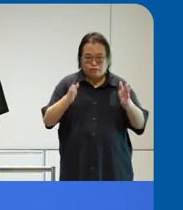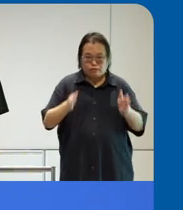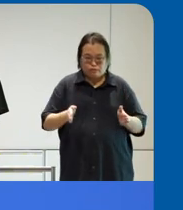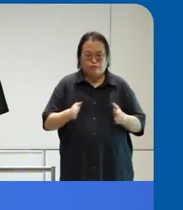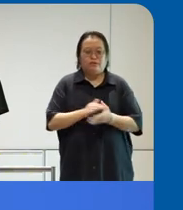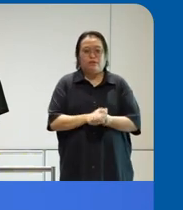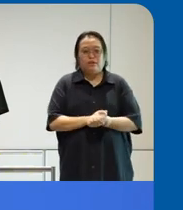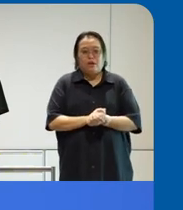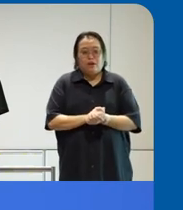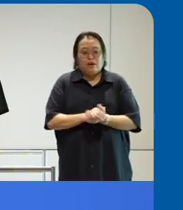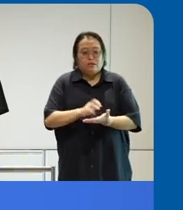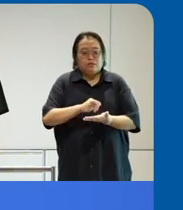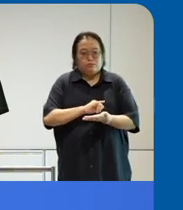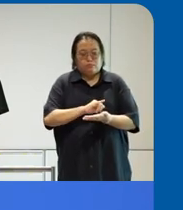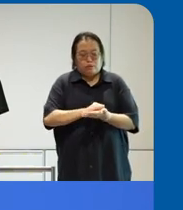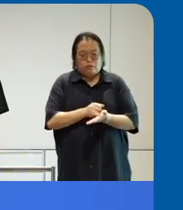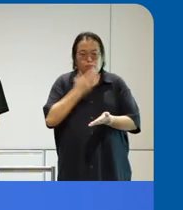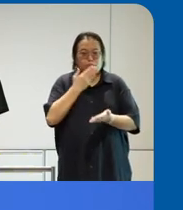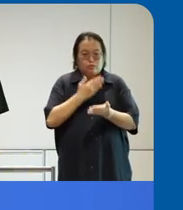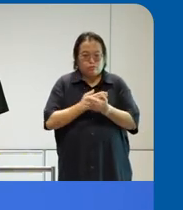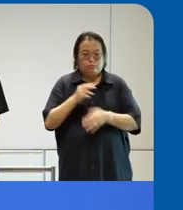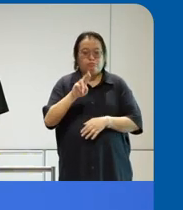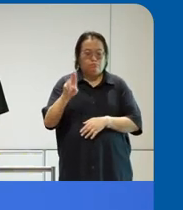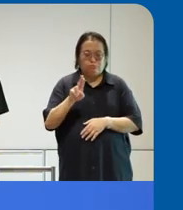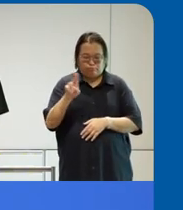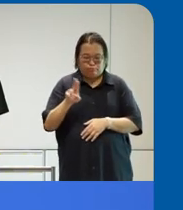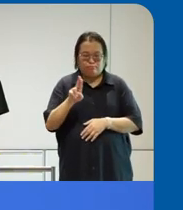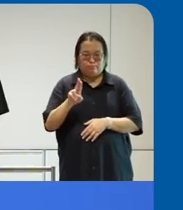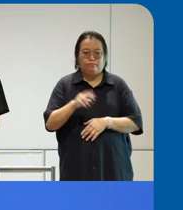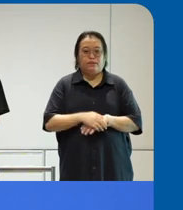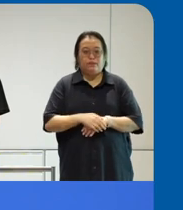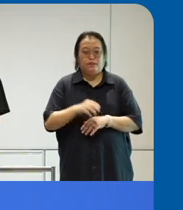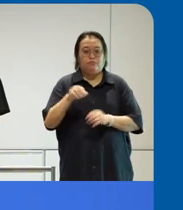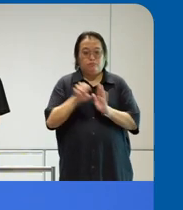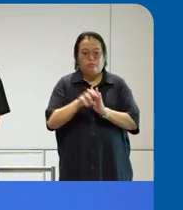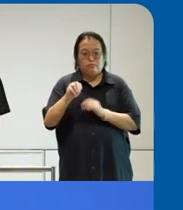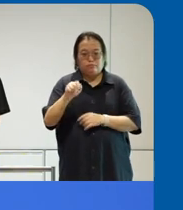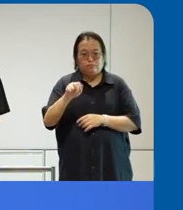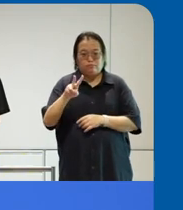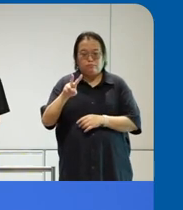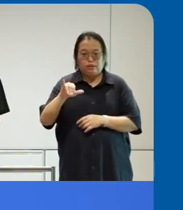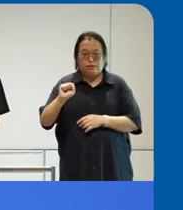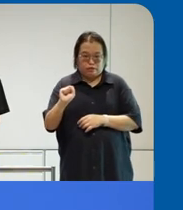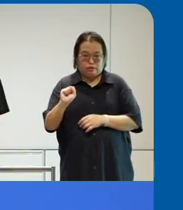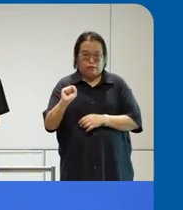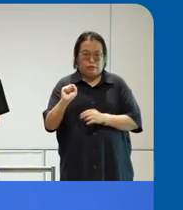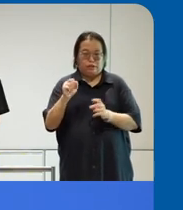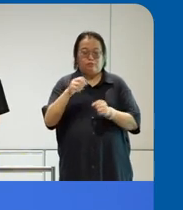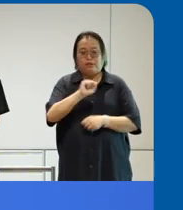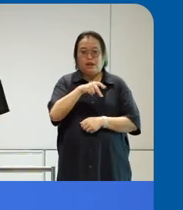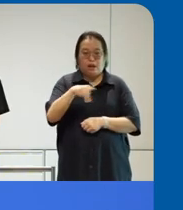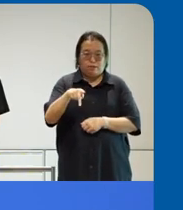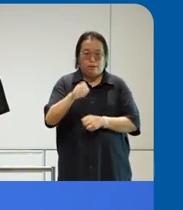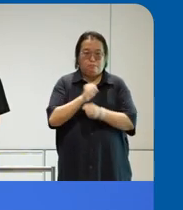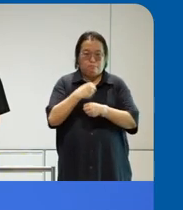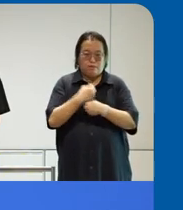lots of other really great uses. Like, when I look at the Mavis application, I mean, today we're designing this system to make it